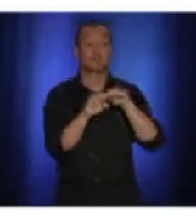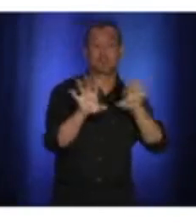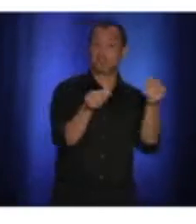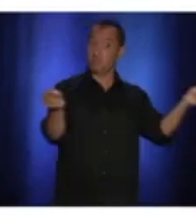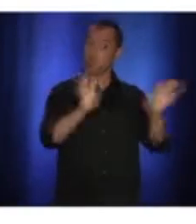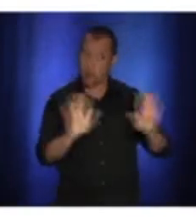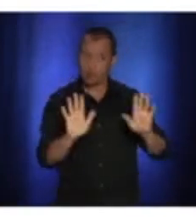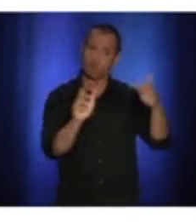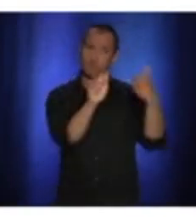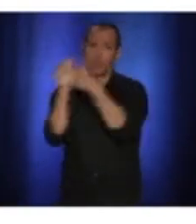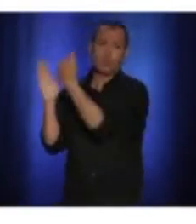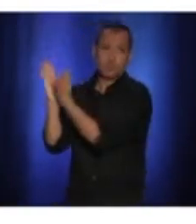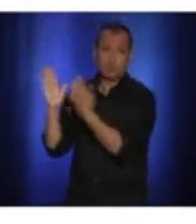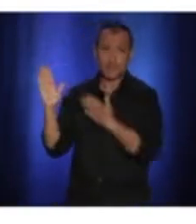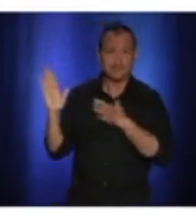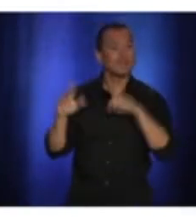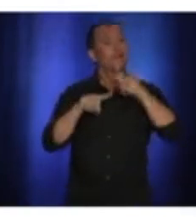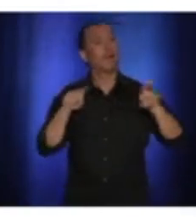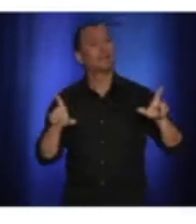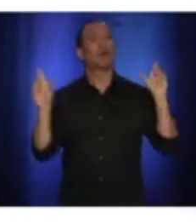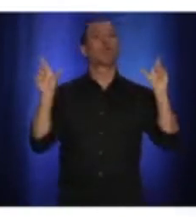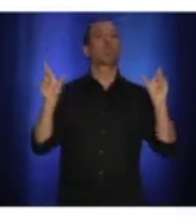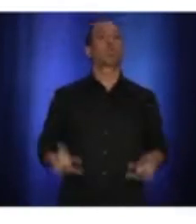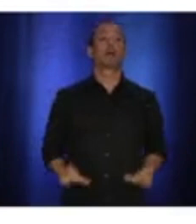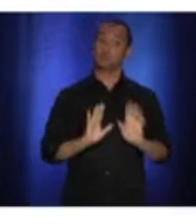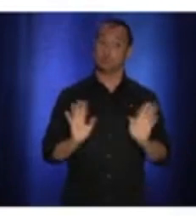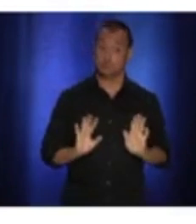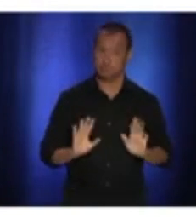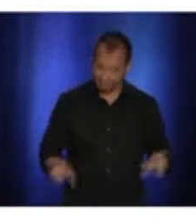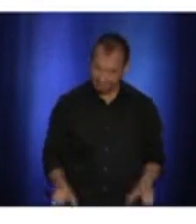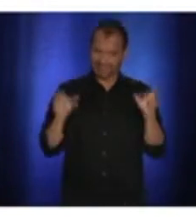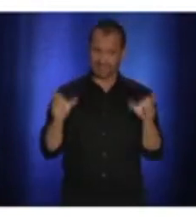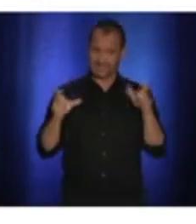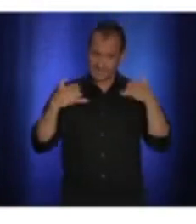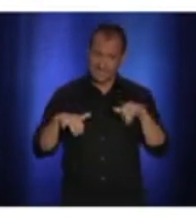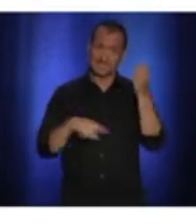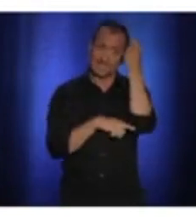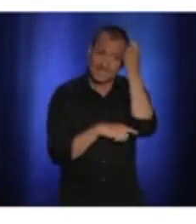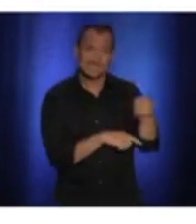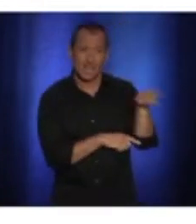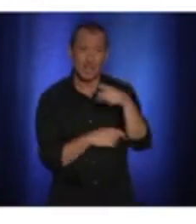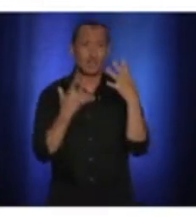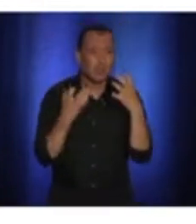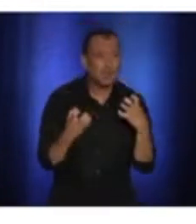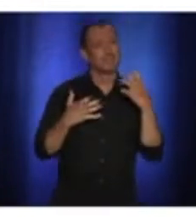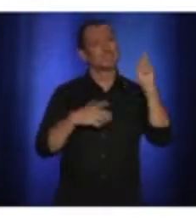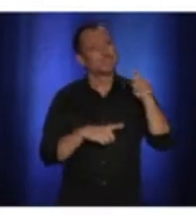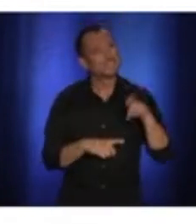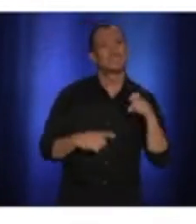maintain the situation under control. I understand your desire to go out and socialize, but you absolutely